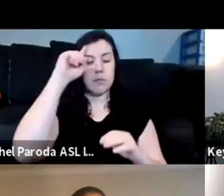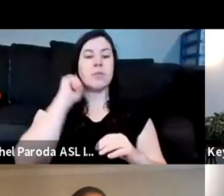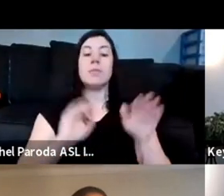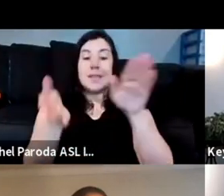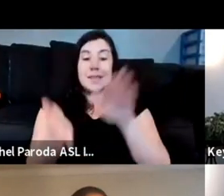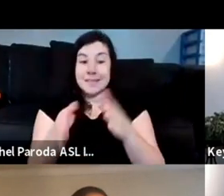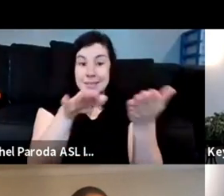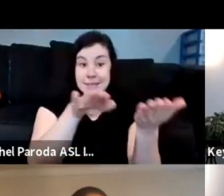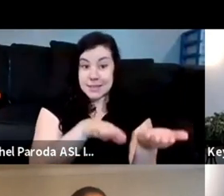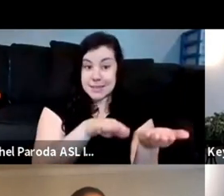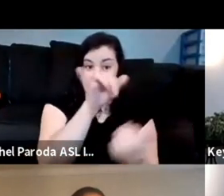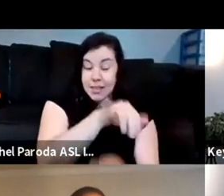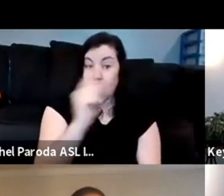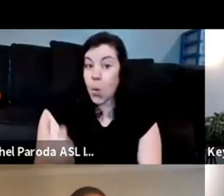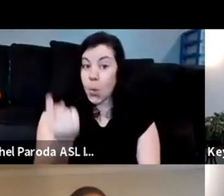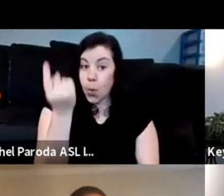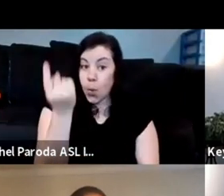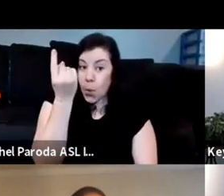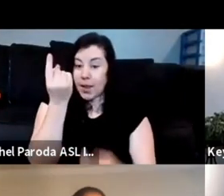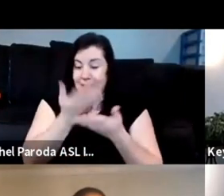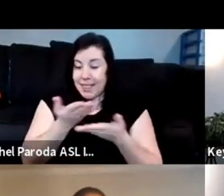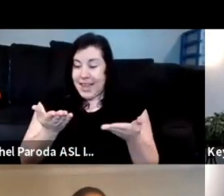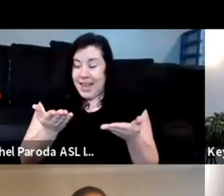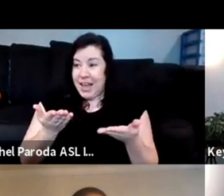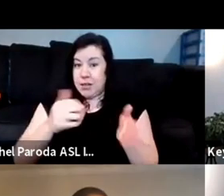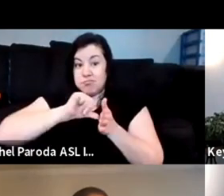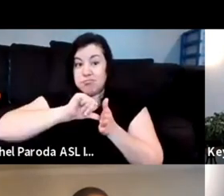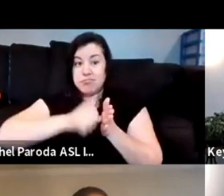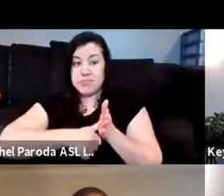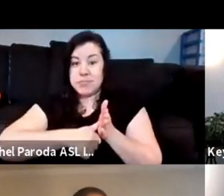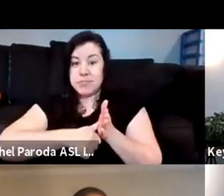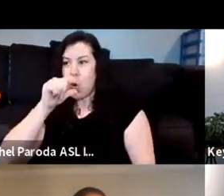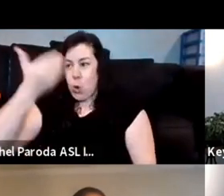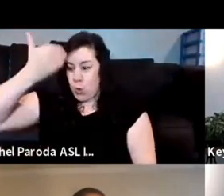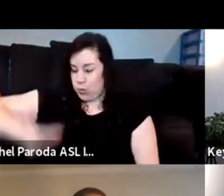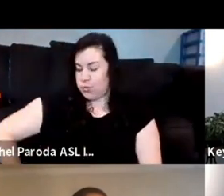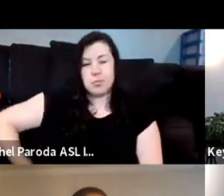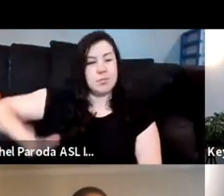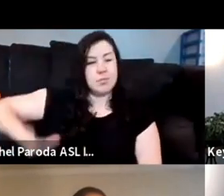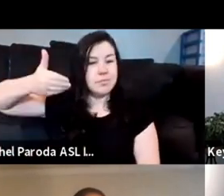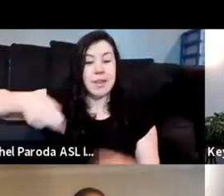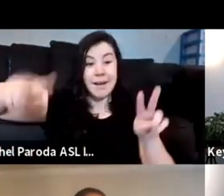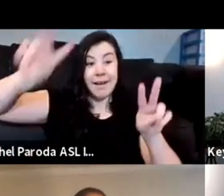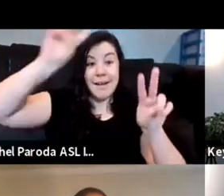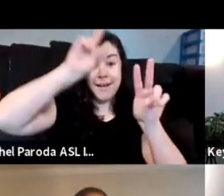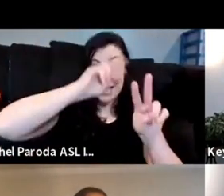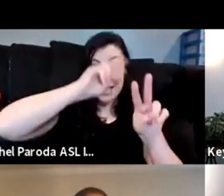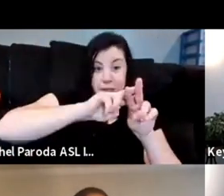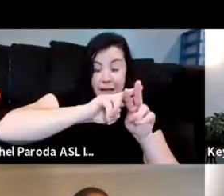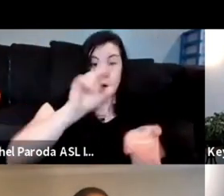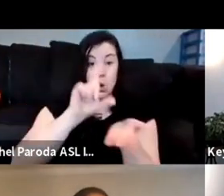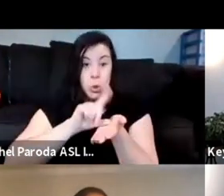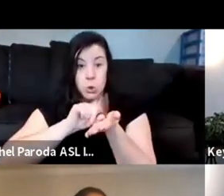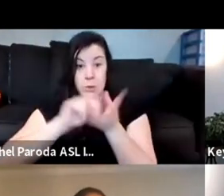isn't the only thing in visual culture that can define us we are not just hashtags and headlines those counter